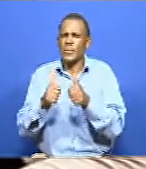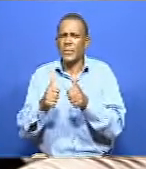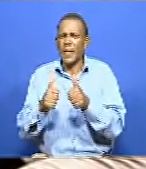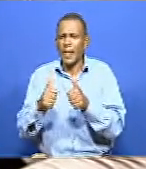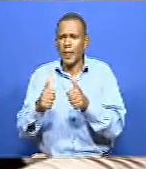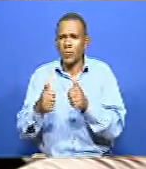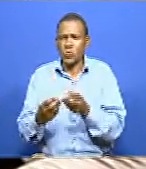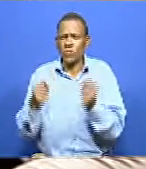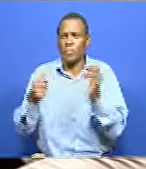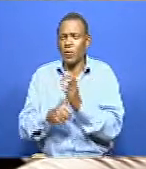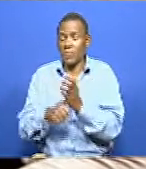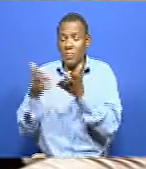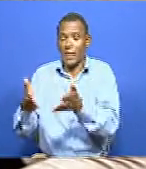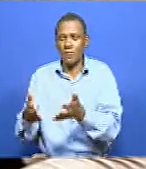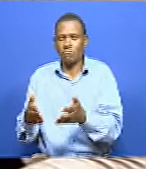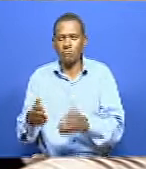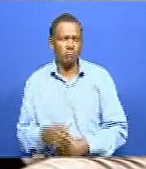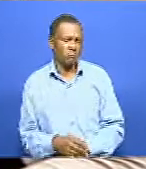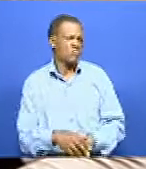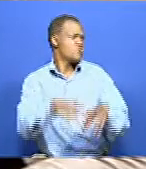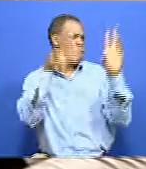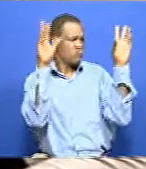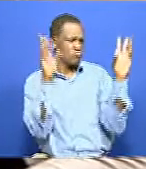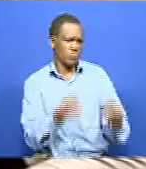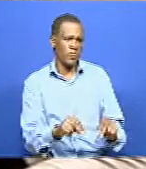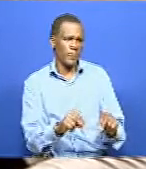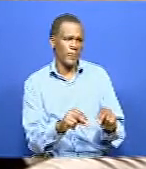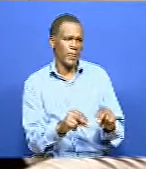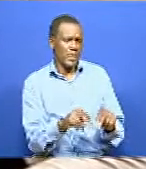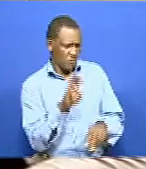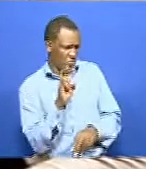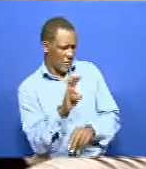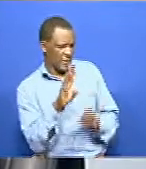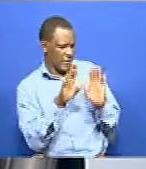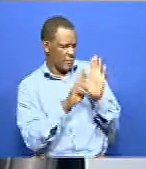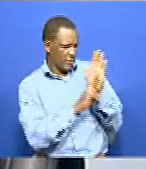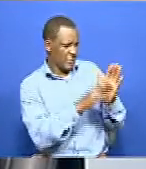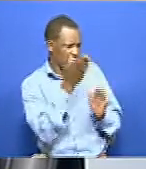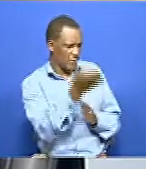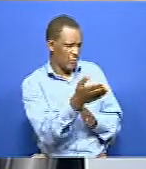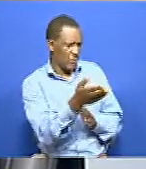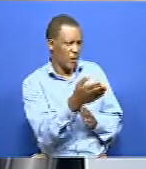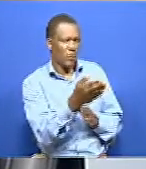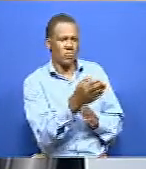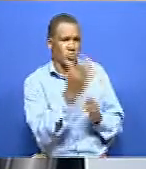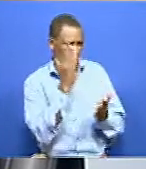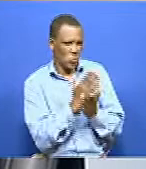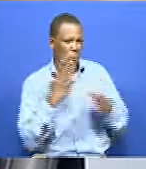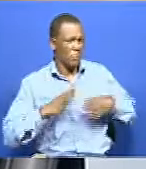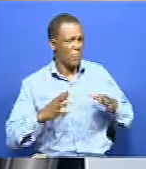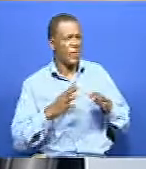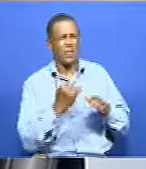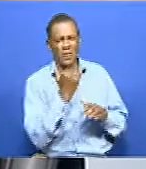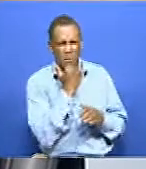A big no. A big no. If you look at the representation out there, the thing is that we have been doing wrong. It's taking